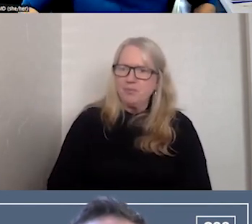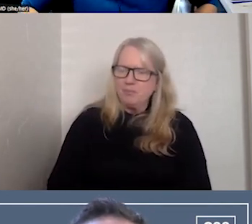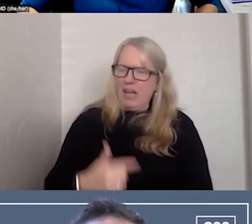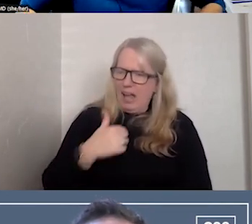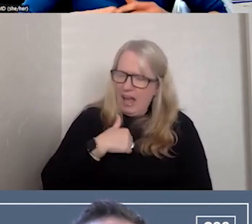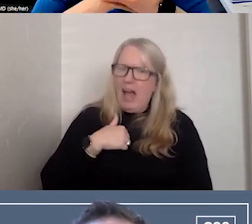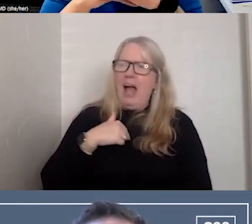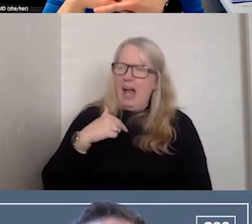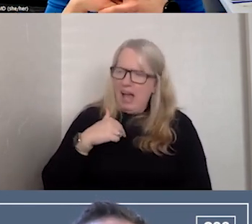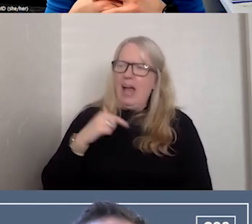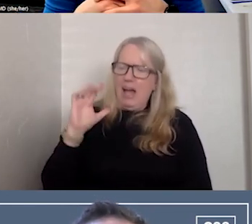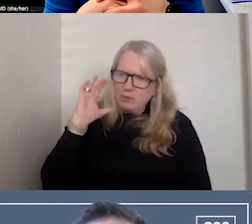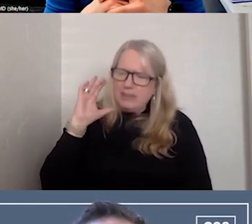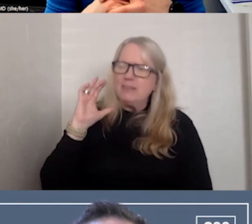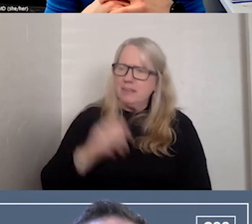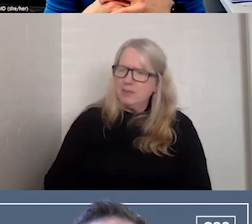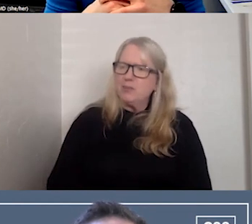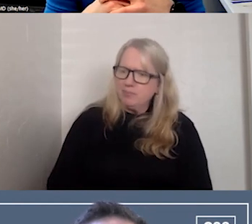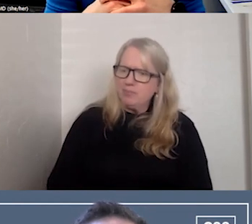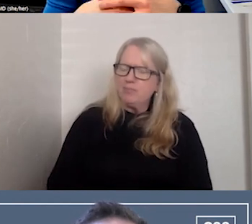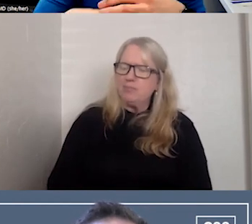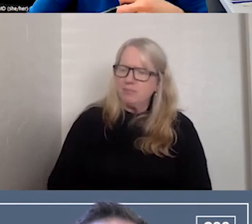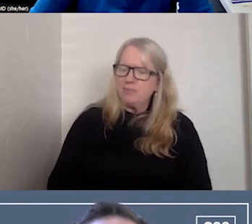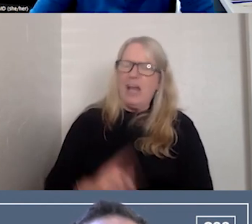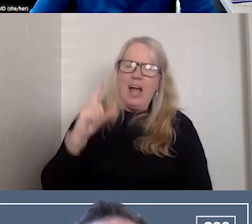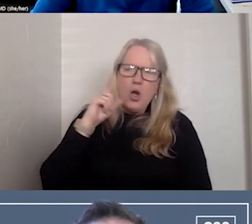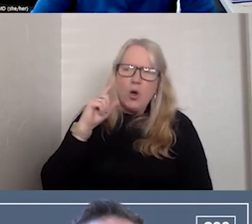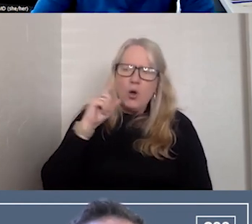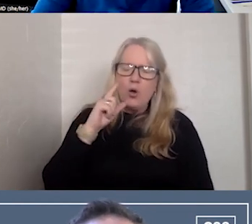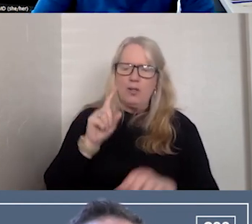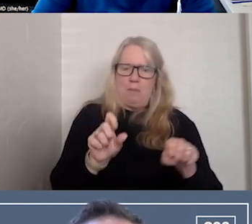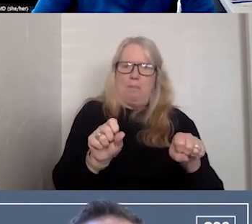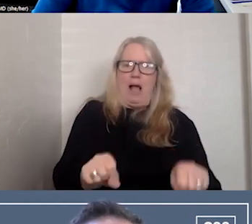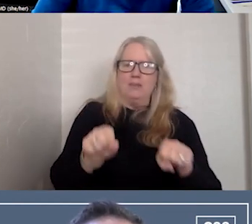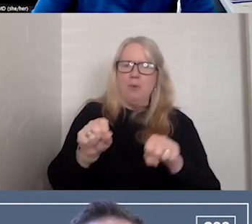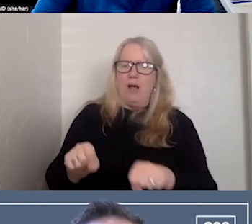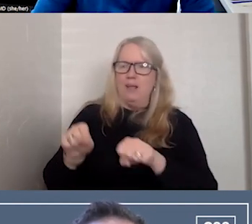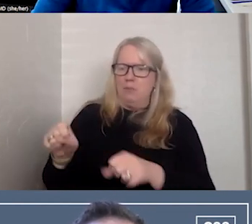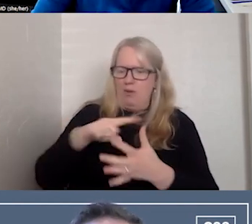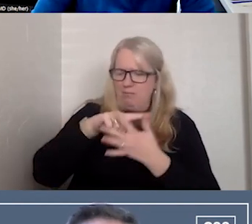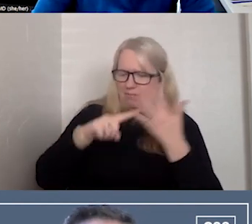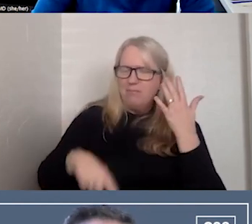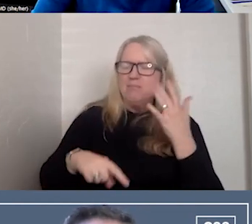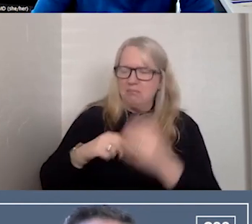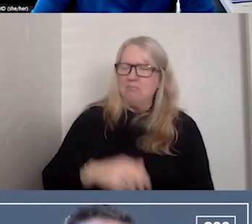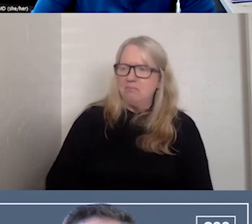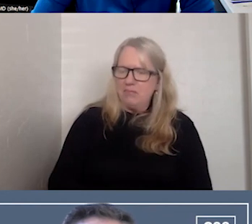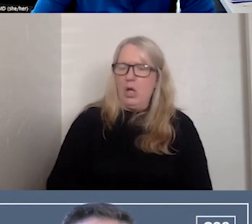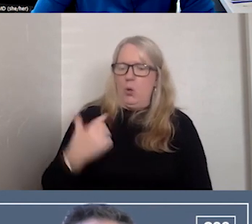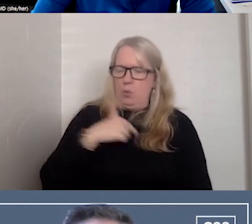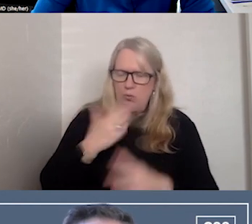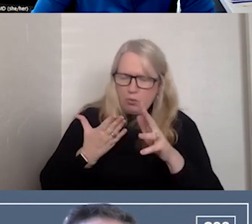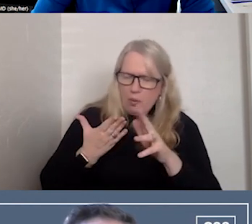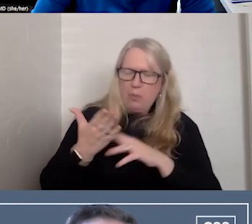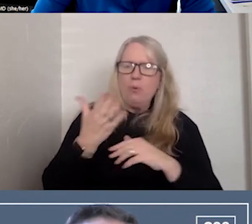listening and I heard areas of possibilities as we were going through.